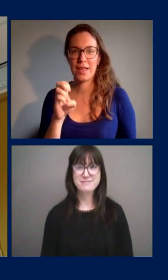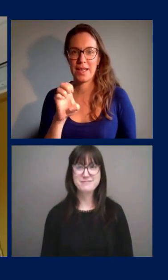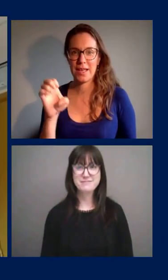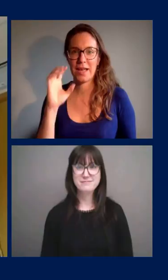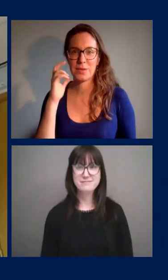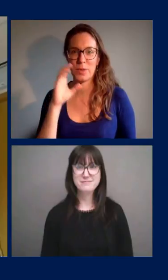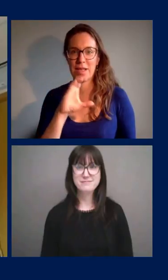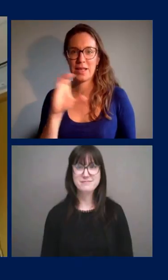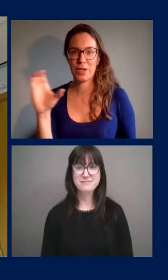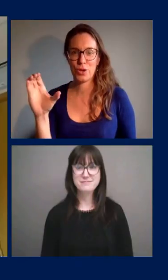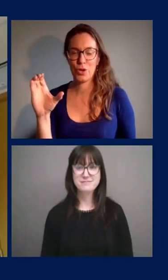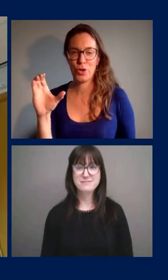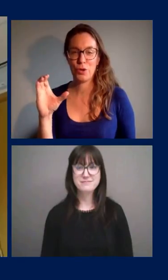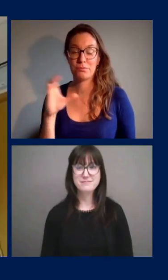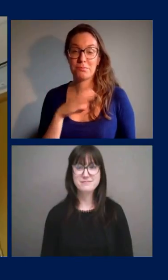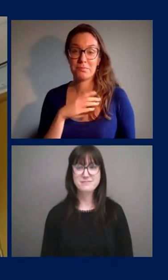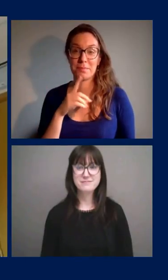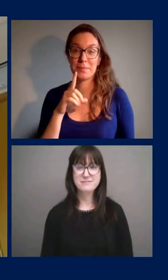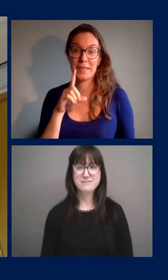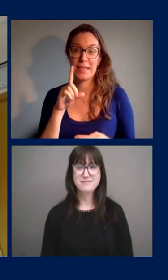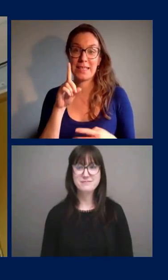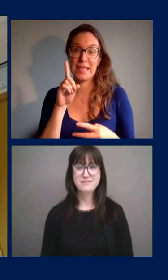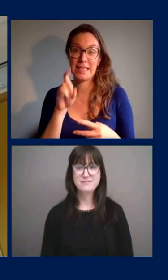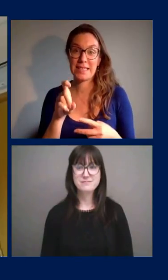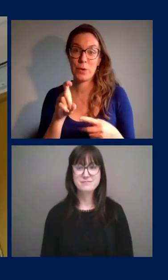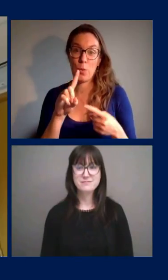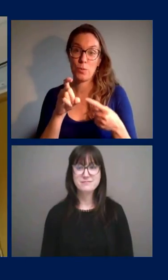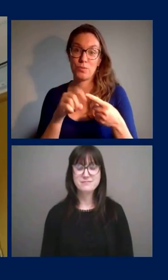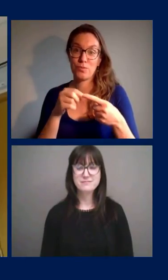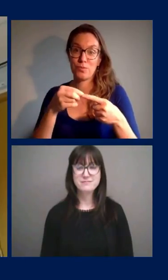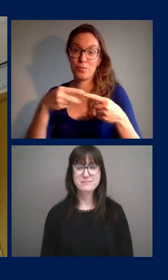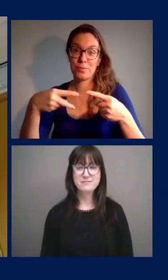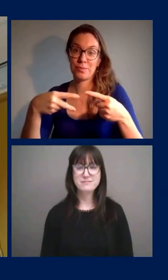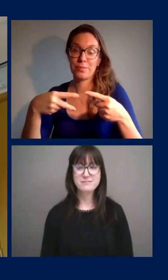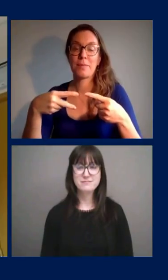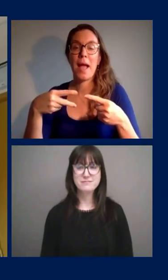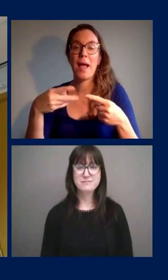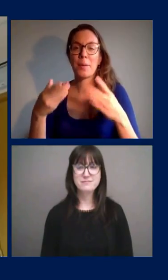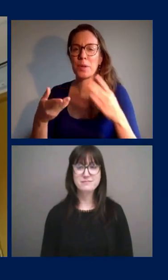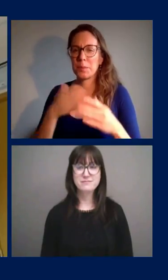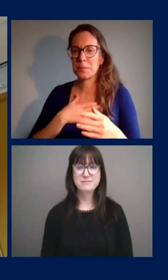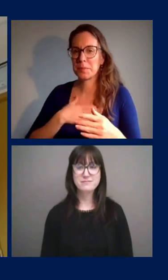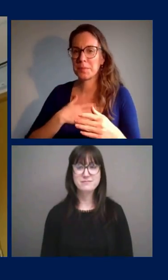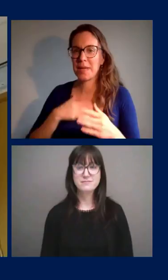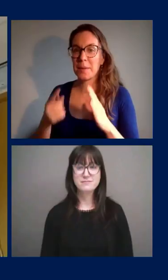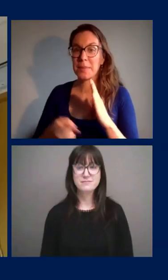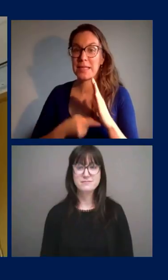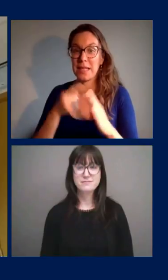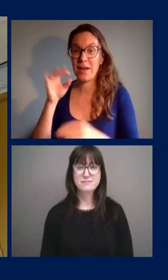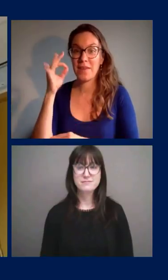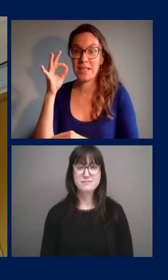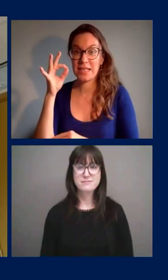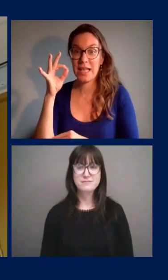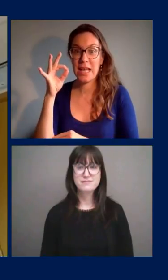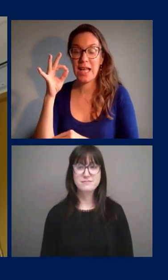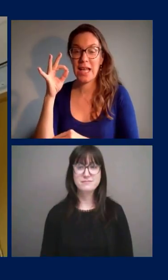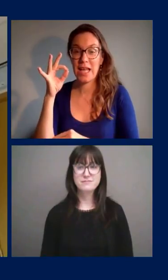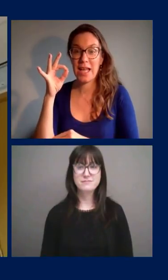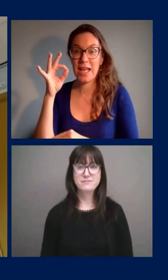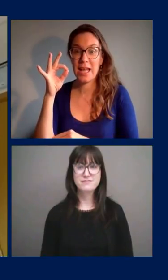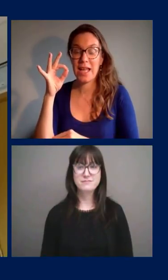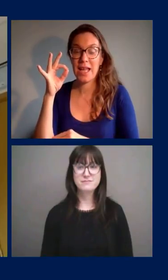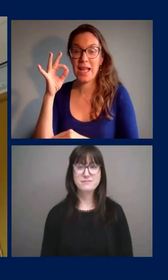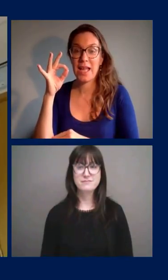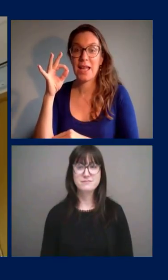volets if possible first all perhaps perhaps to repeat in français what has been done for testing in the homes of